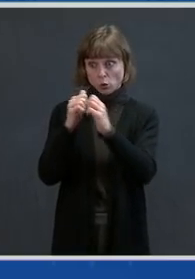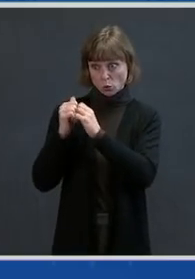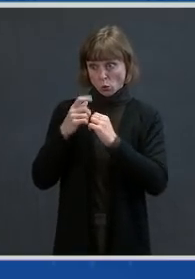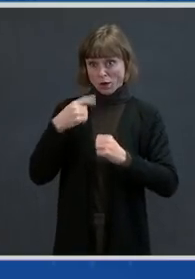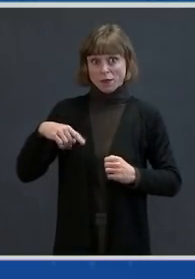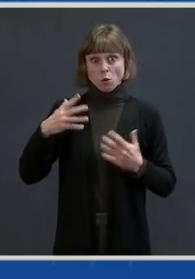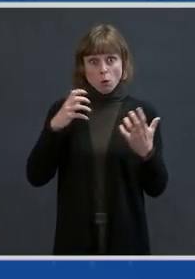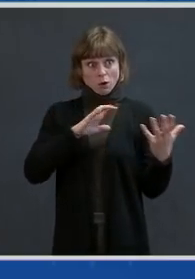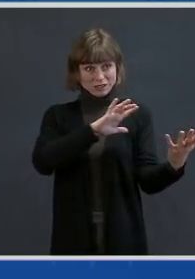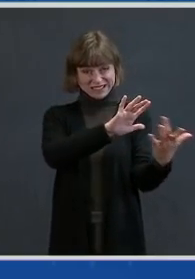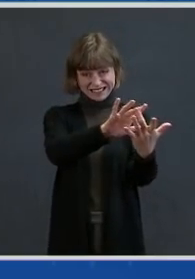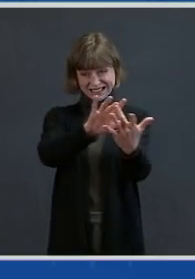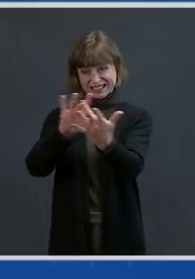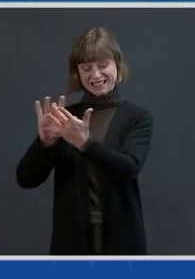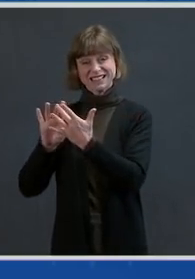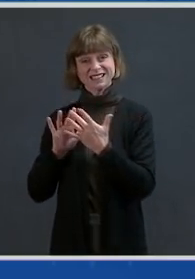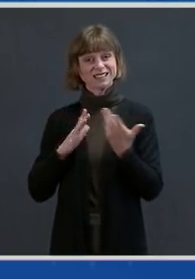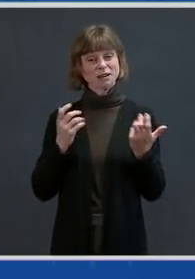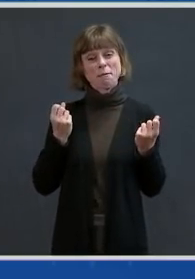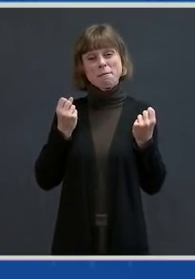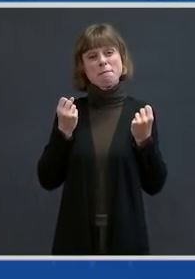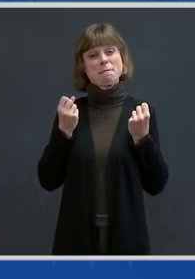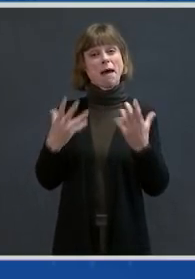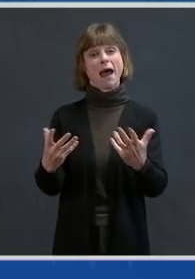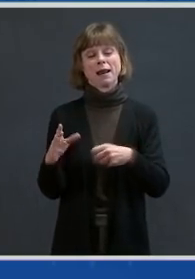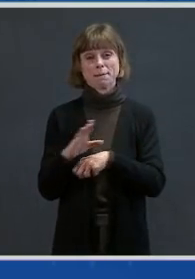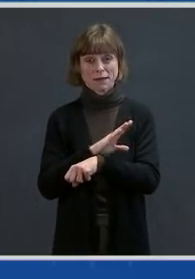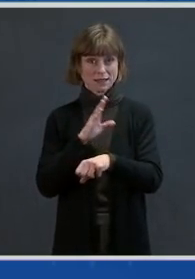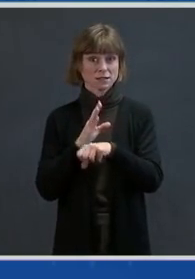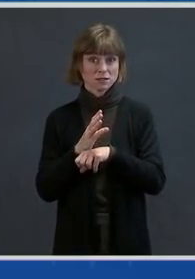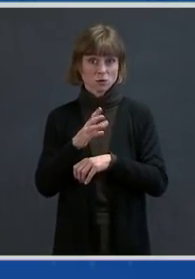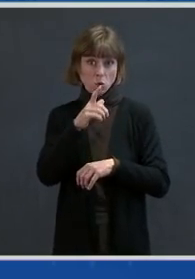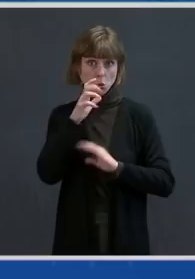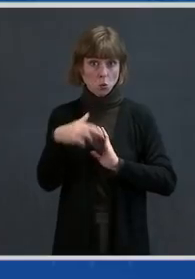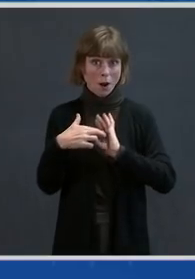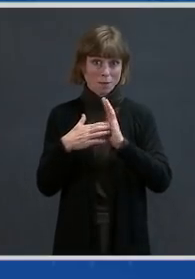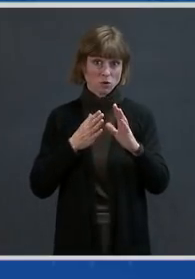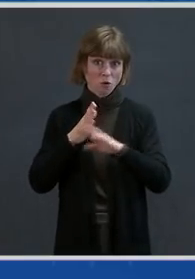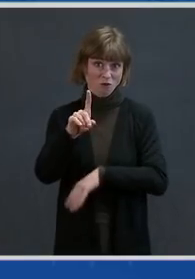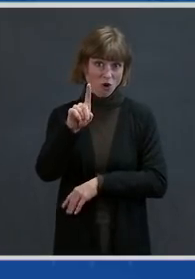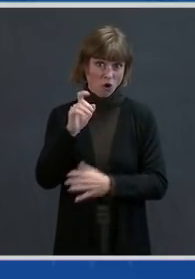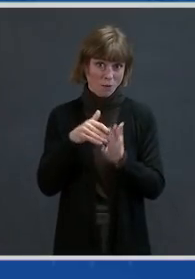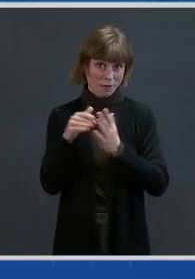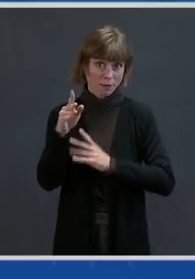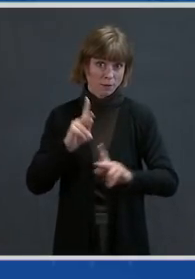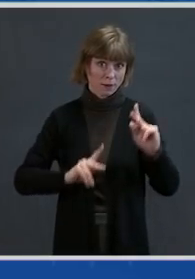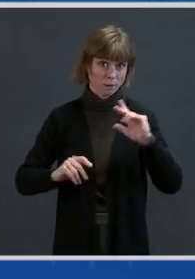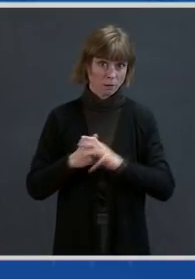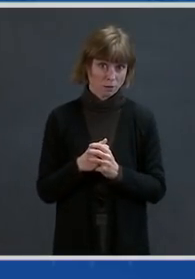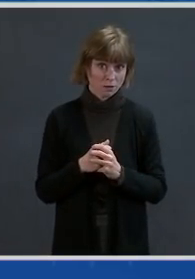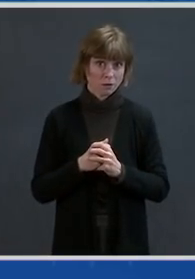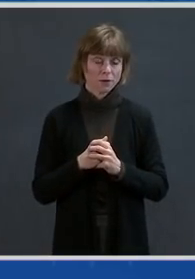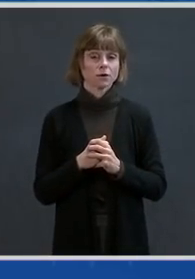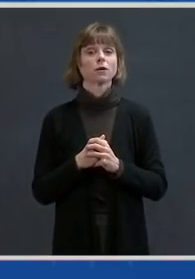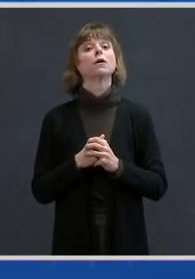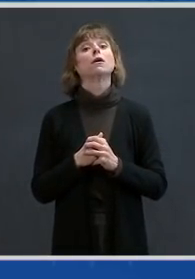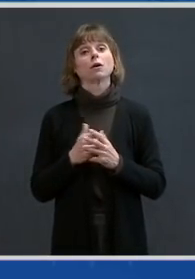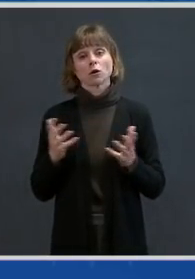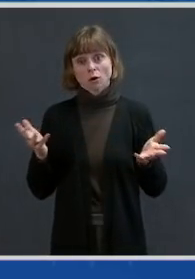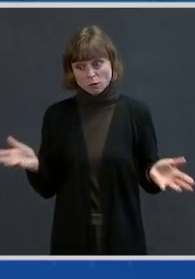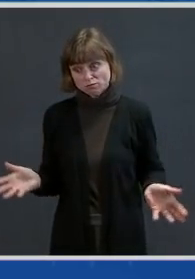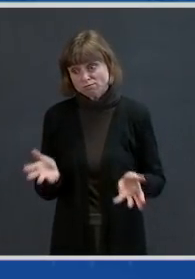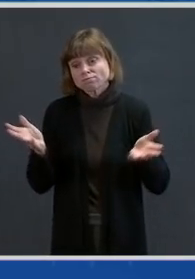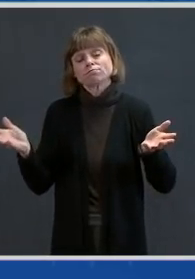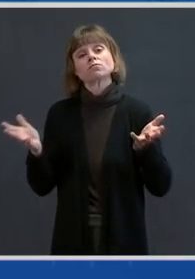businesses representing over 100 million people to promote efforts to stop the spread of